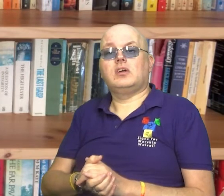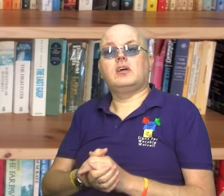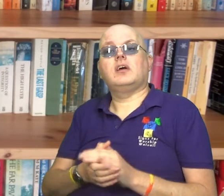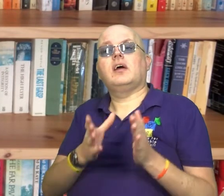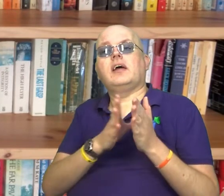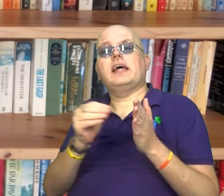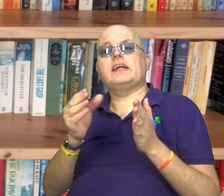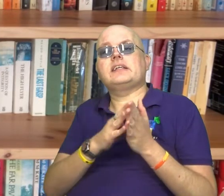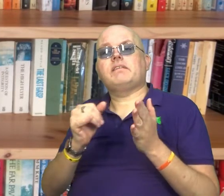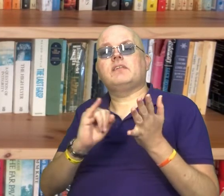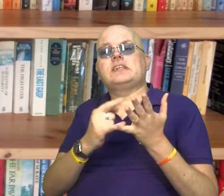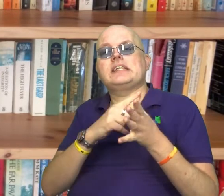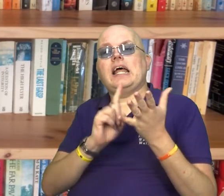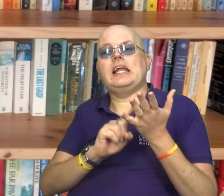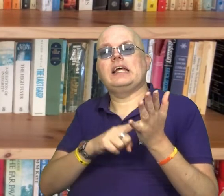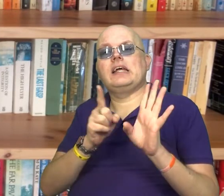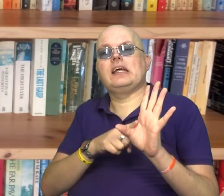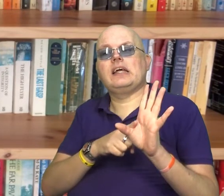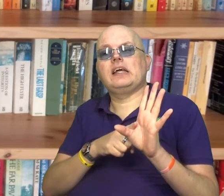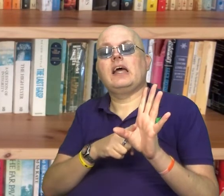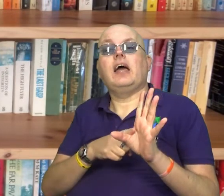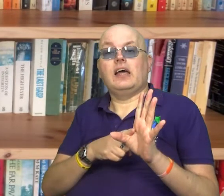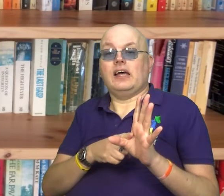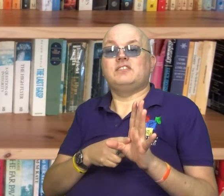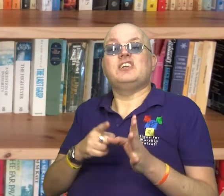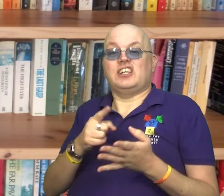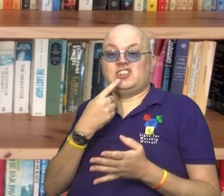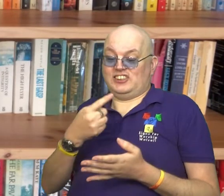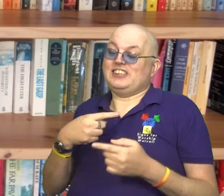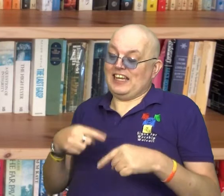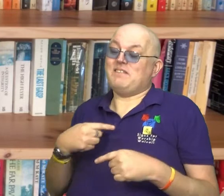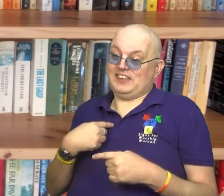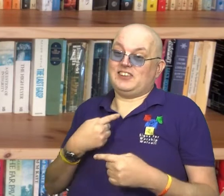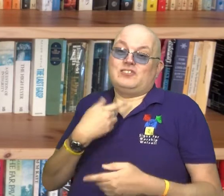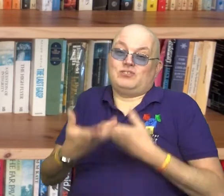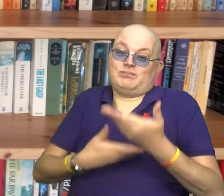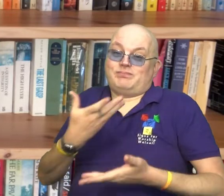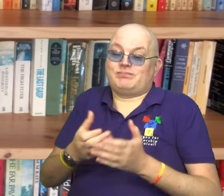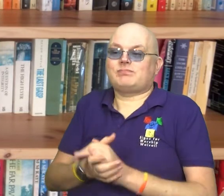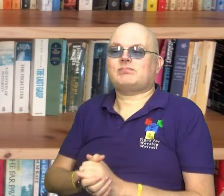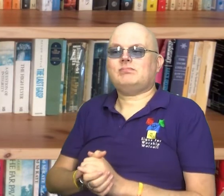Let me give you the example of Sally. And by the way, I do have permission to share this story.